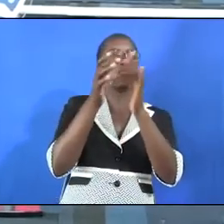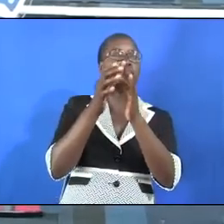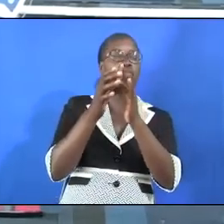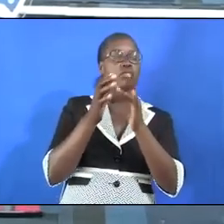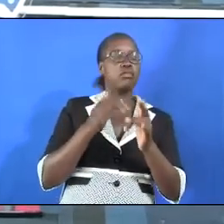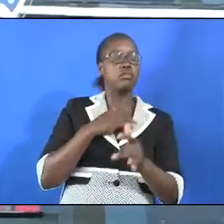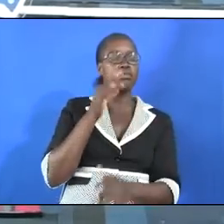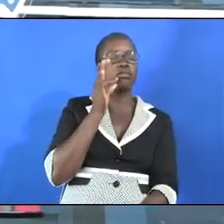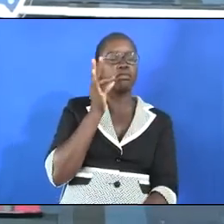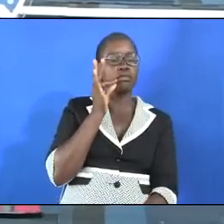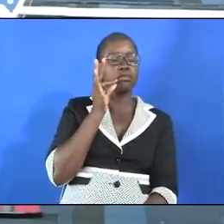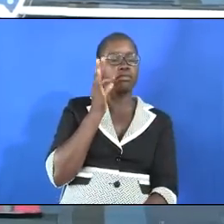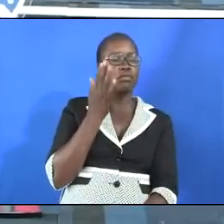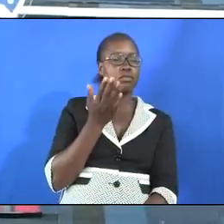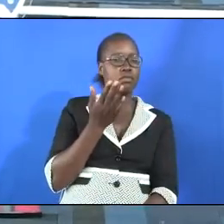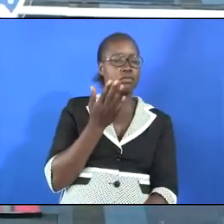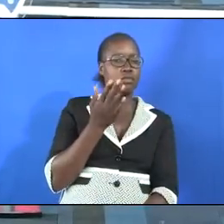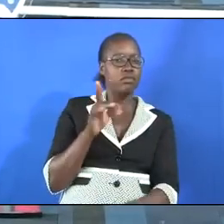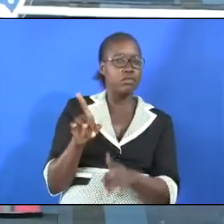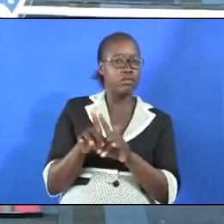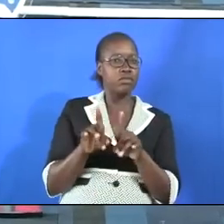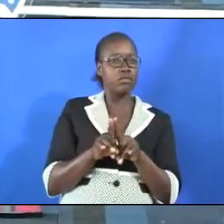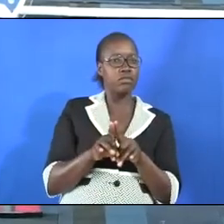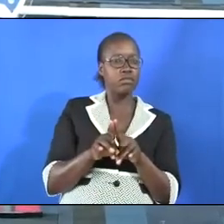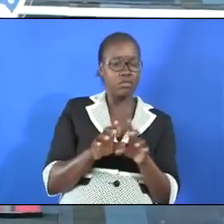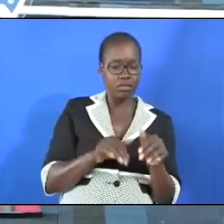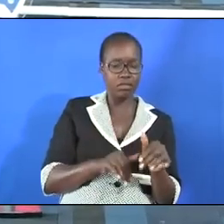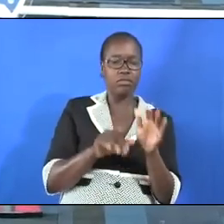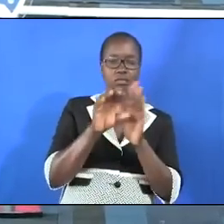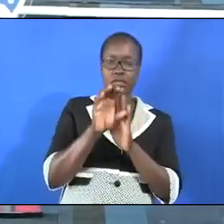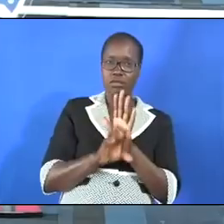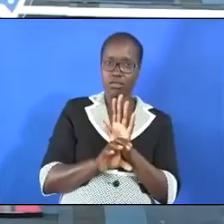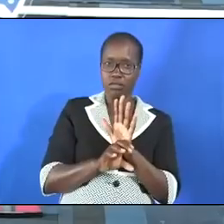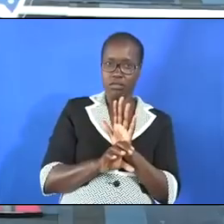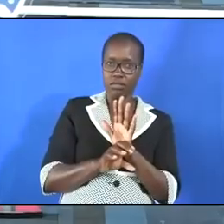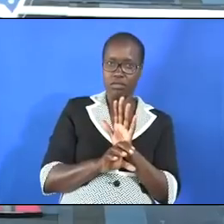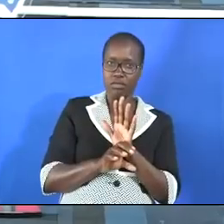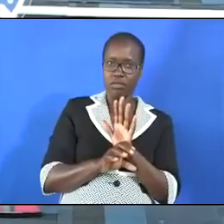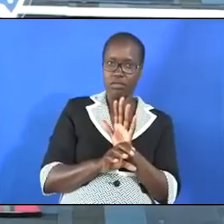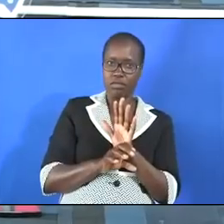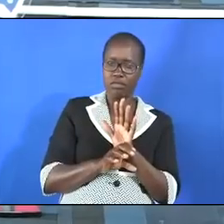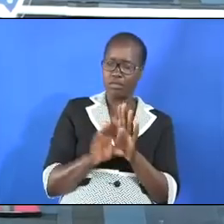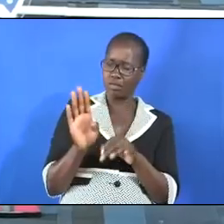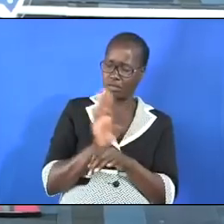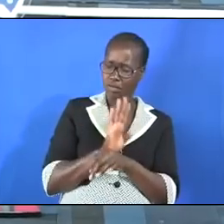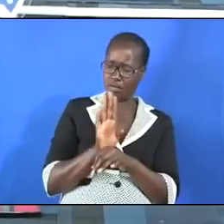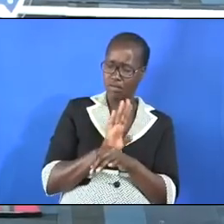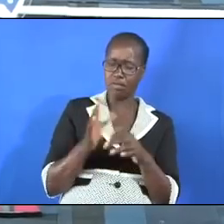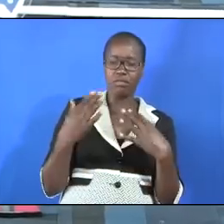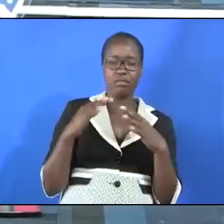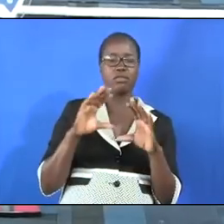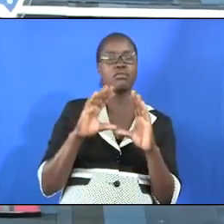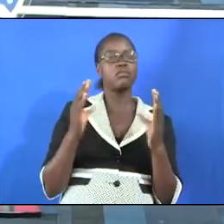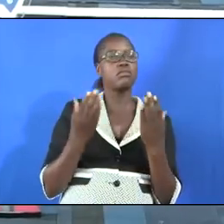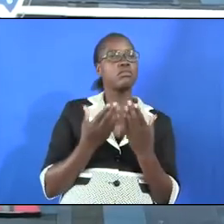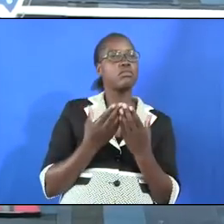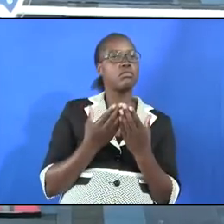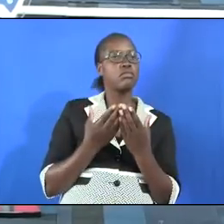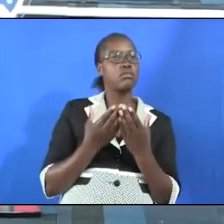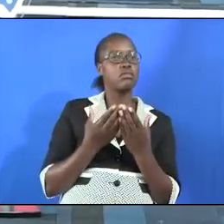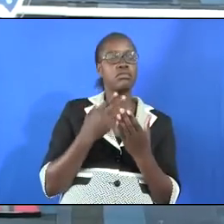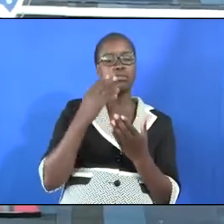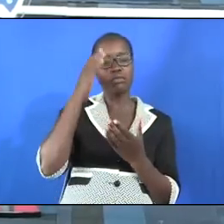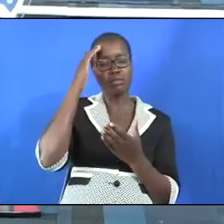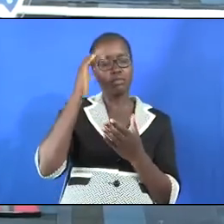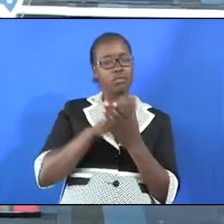have roots of belonging to him they also observe his commandments there are many busy people in this world who believe